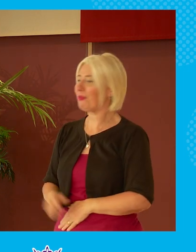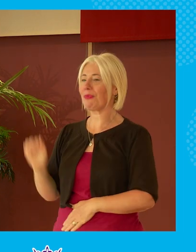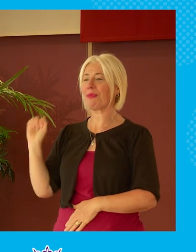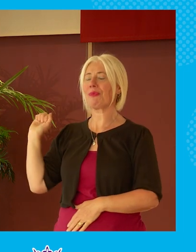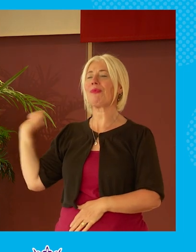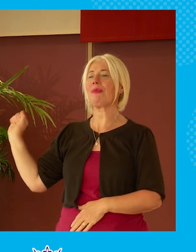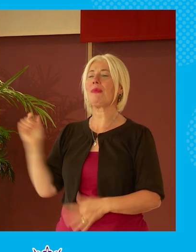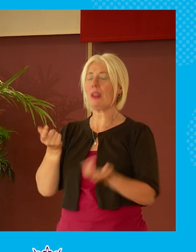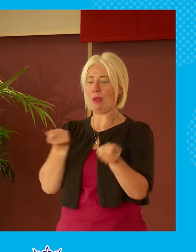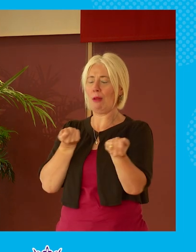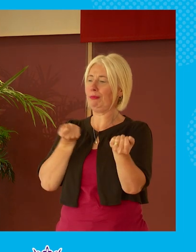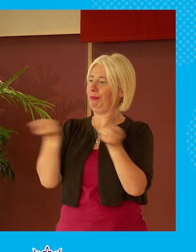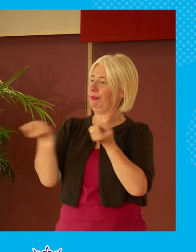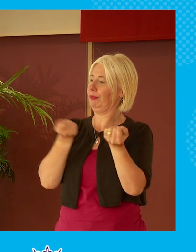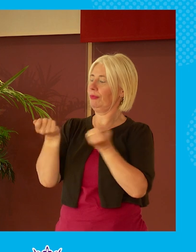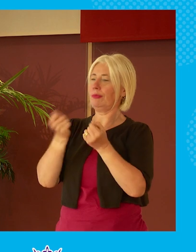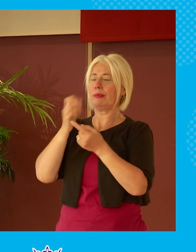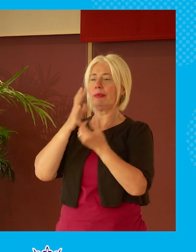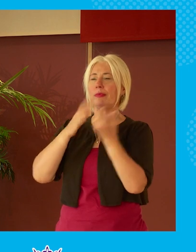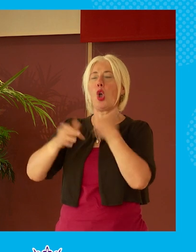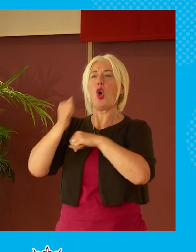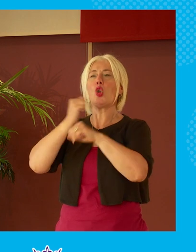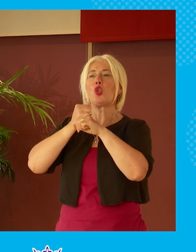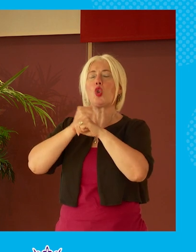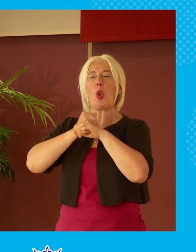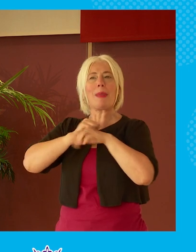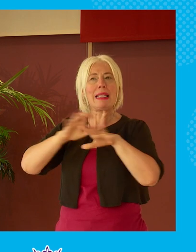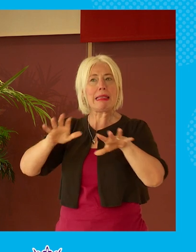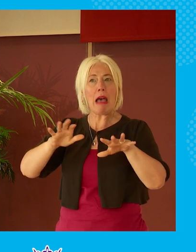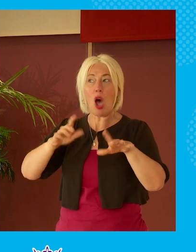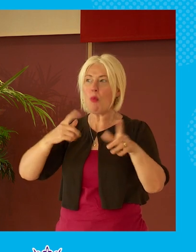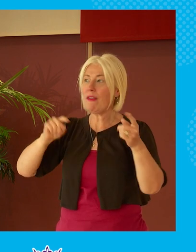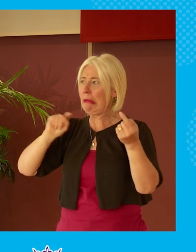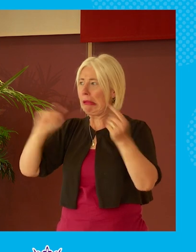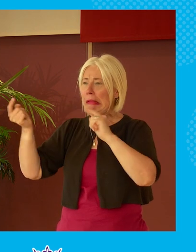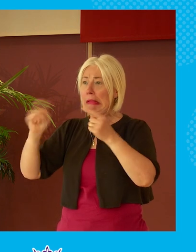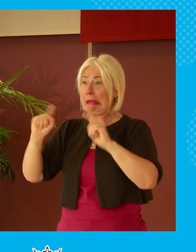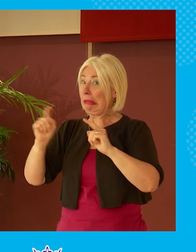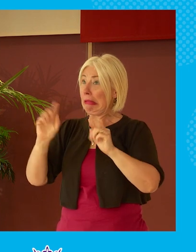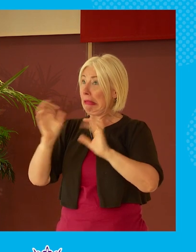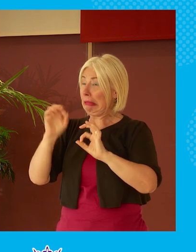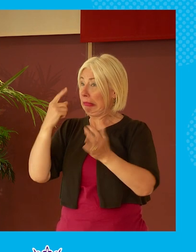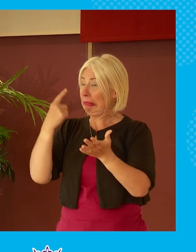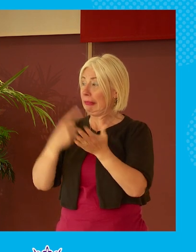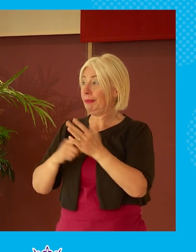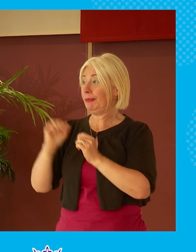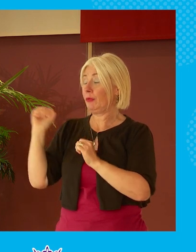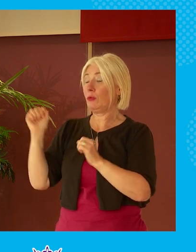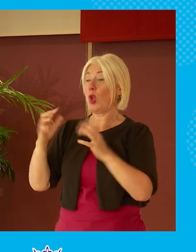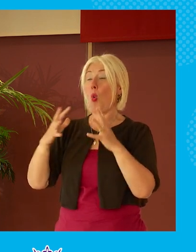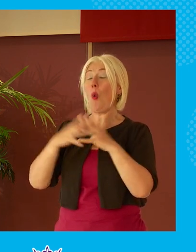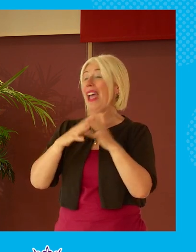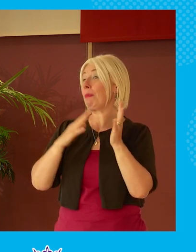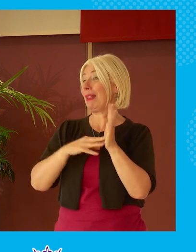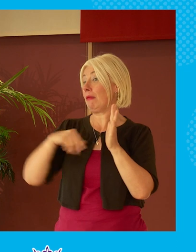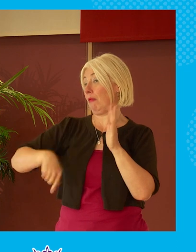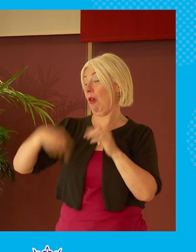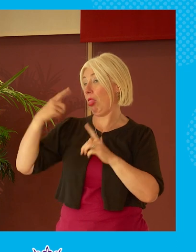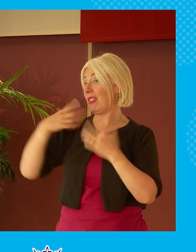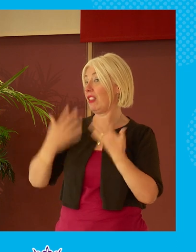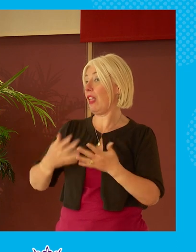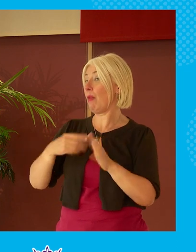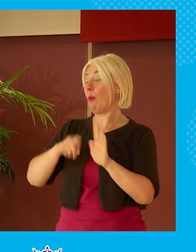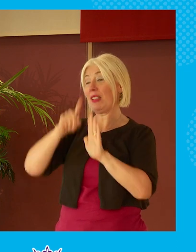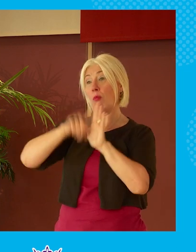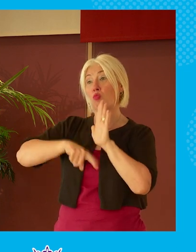it's something we've wrestled with and nobody really has come up with no absolutely not and there's a piece of legislation going through the westminster at moment it's become you know